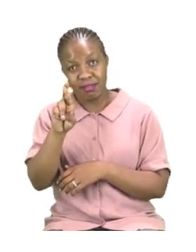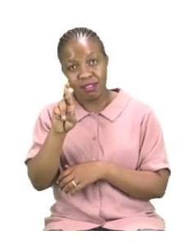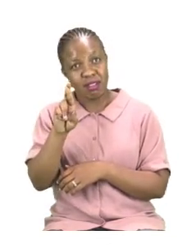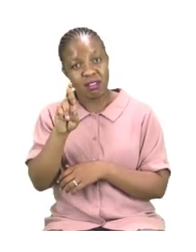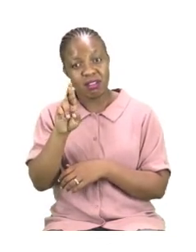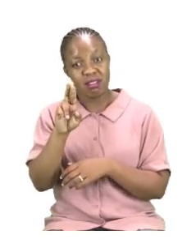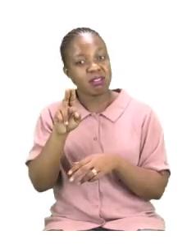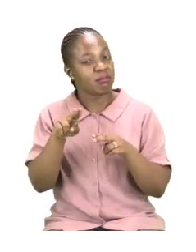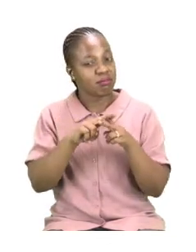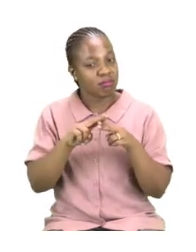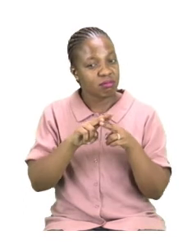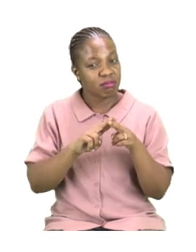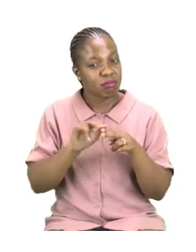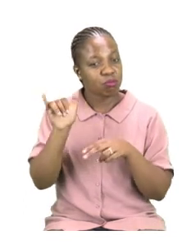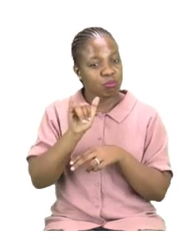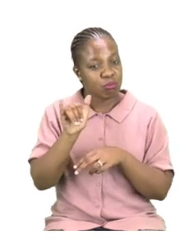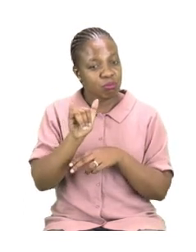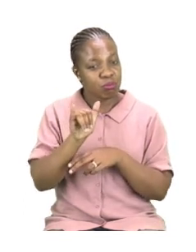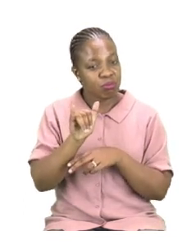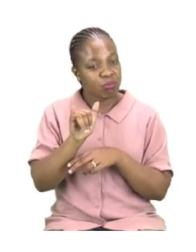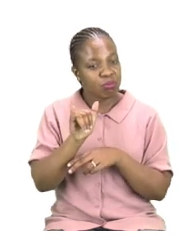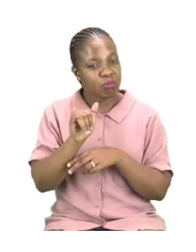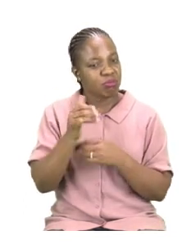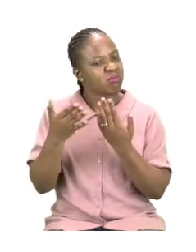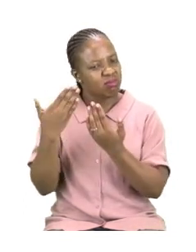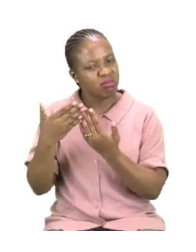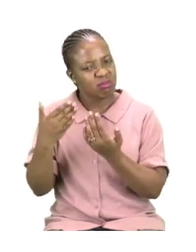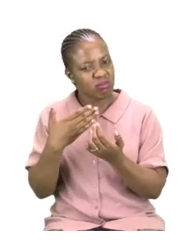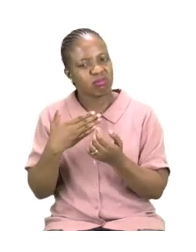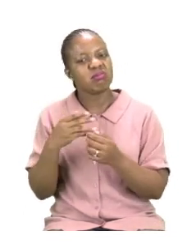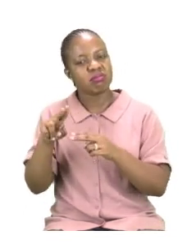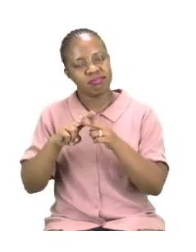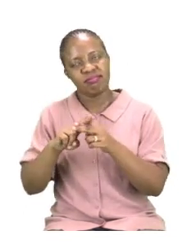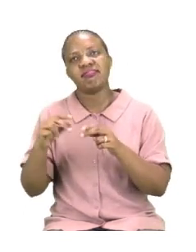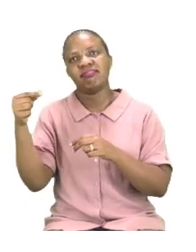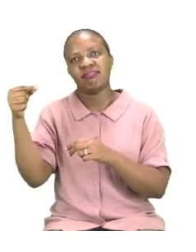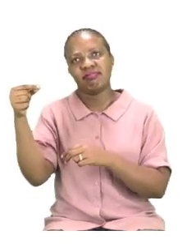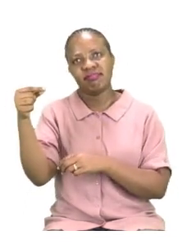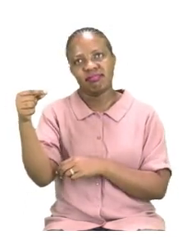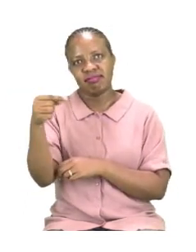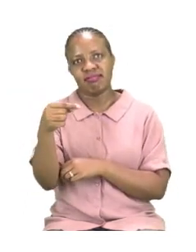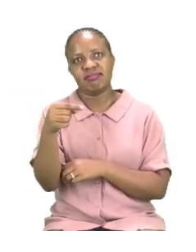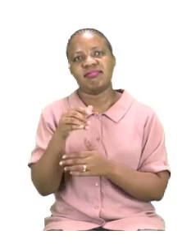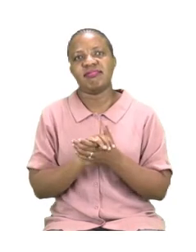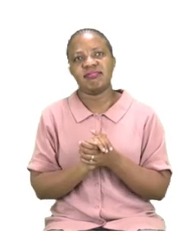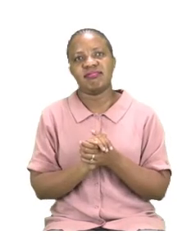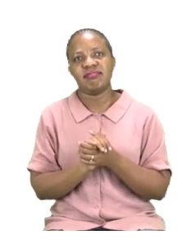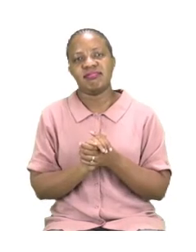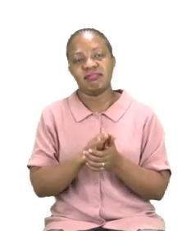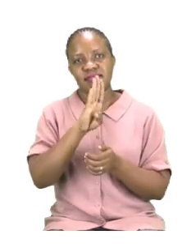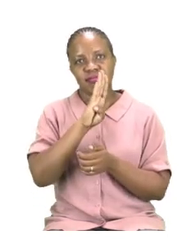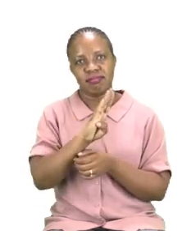feather is in grams. So we are going to go and continue. You will do